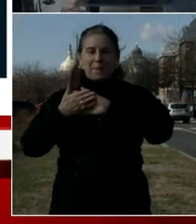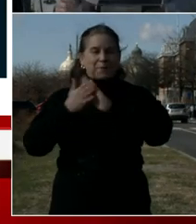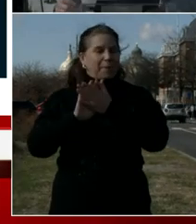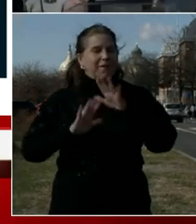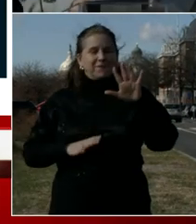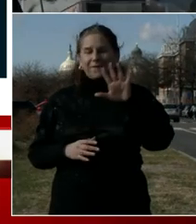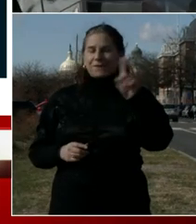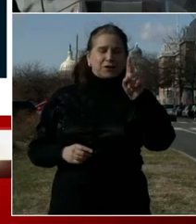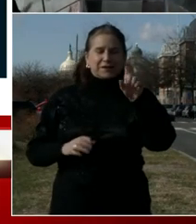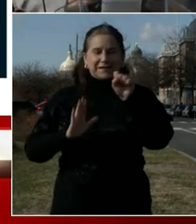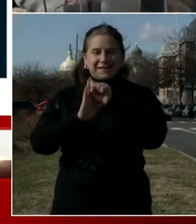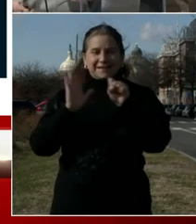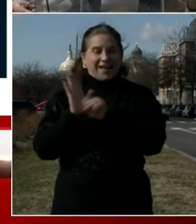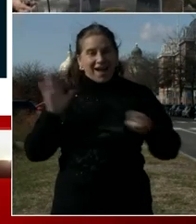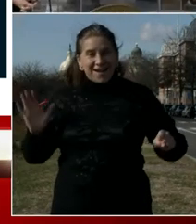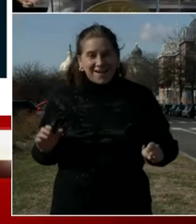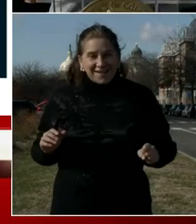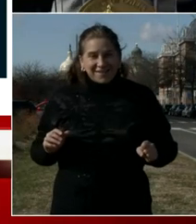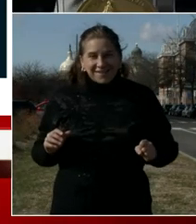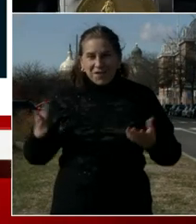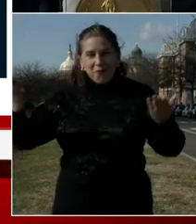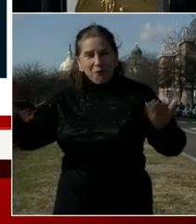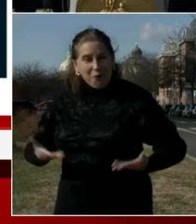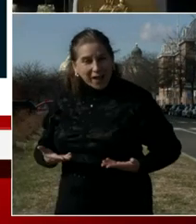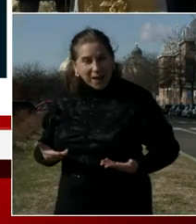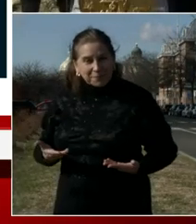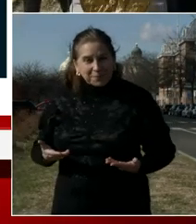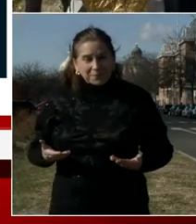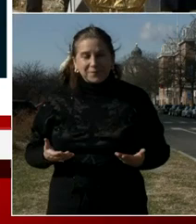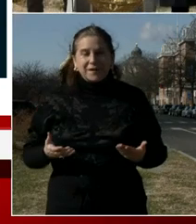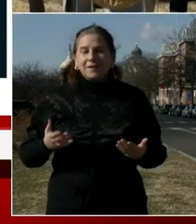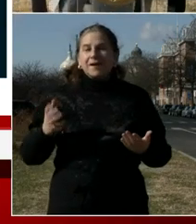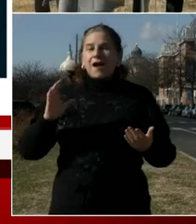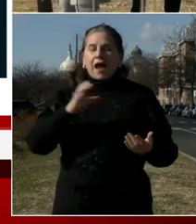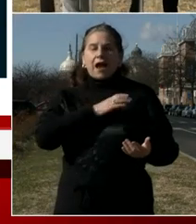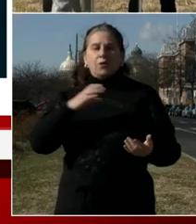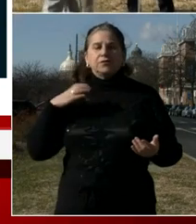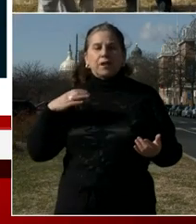join me in welcoming your council member Charles Allen.